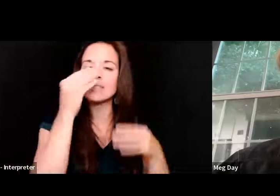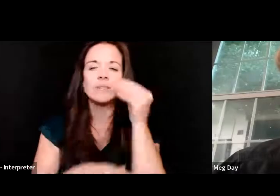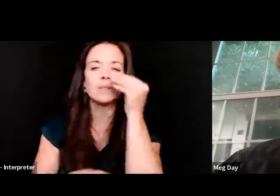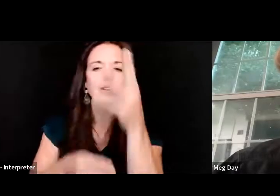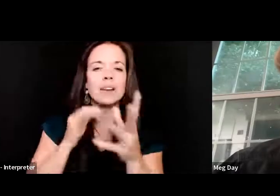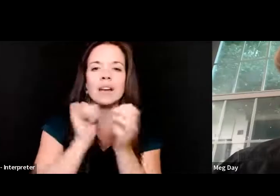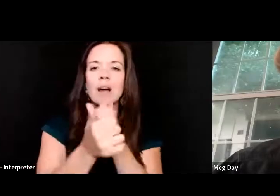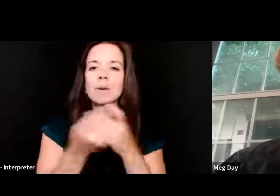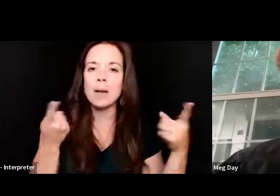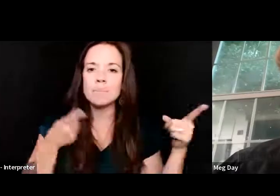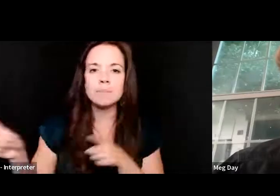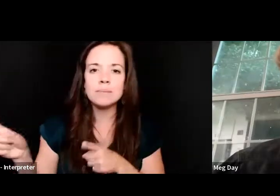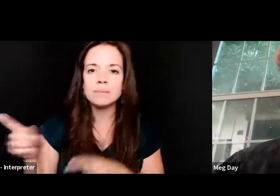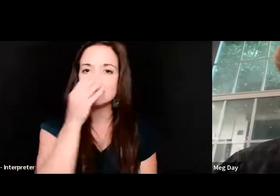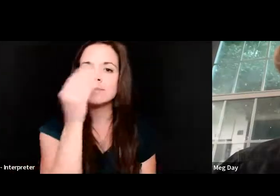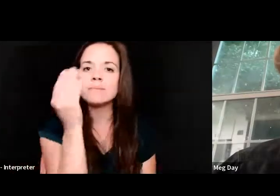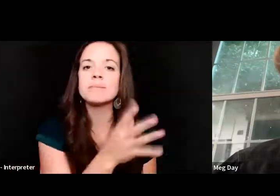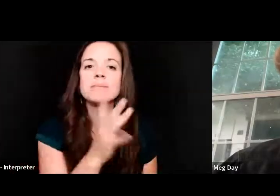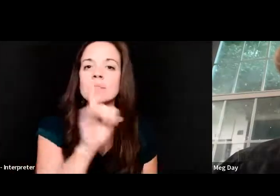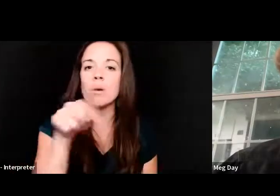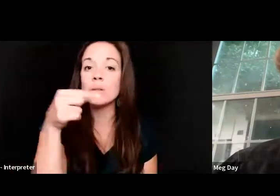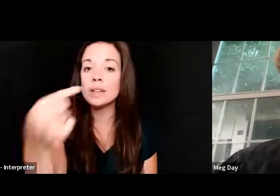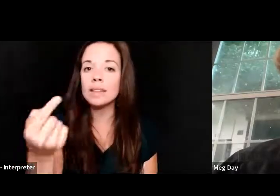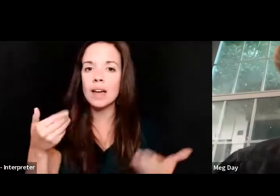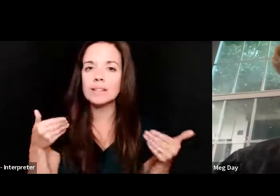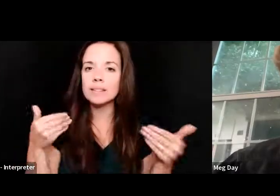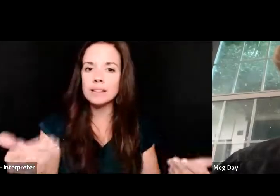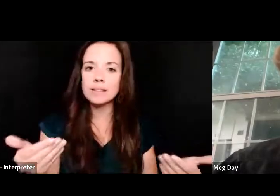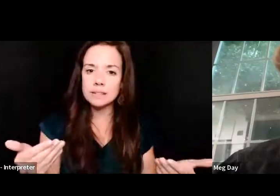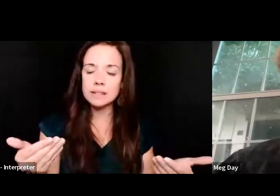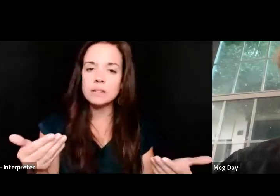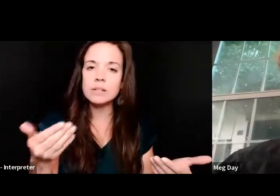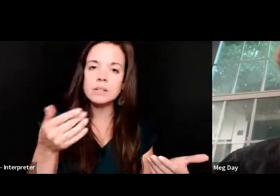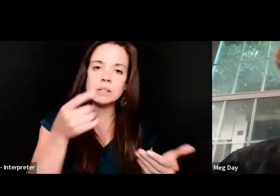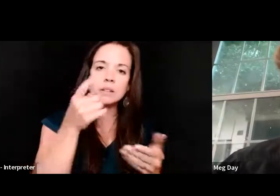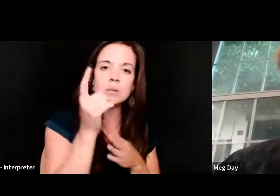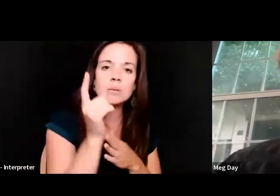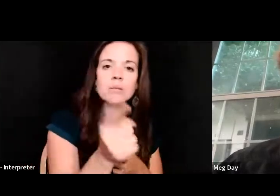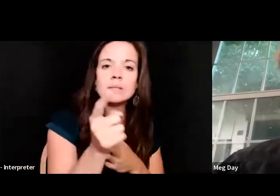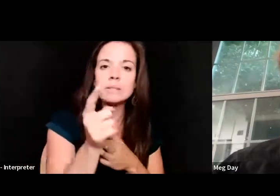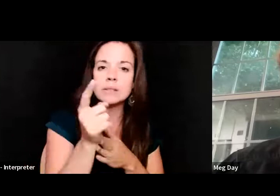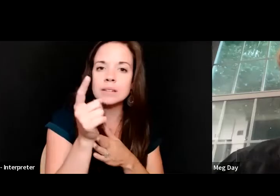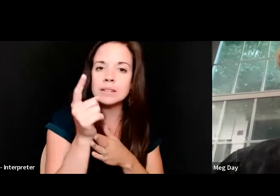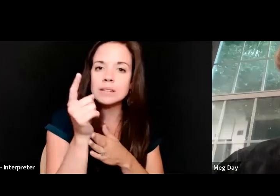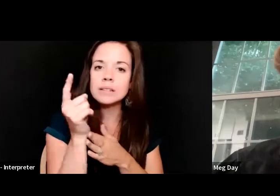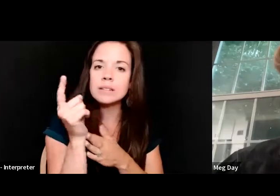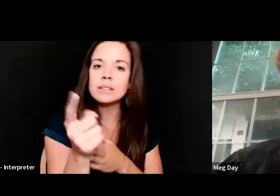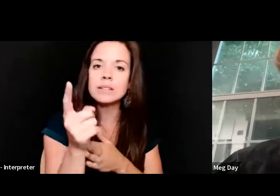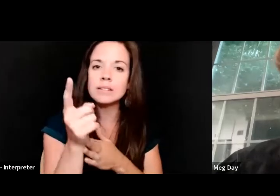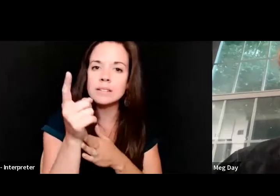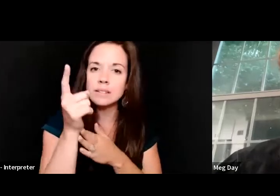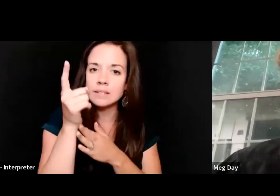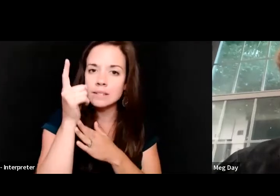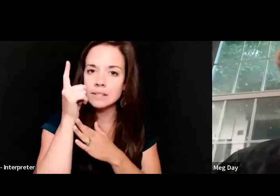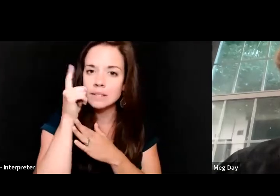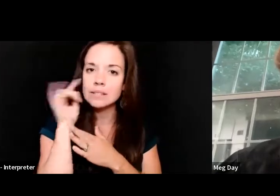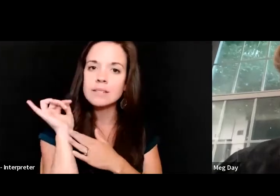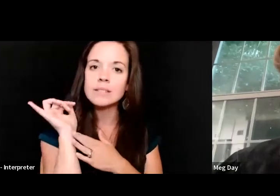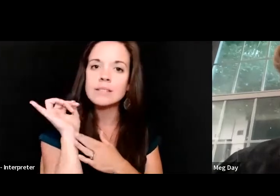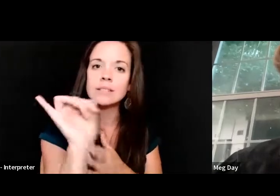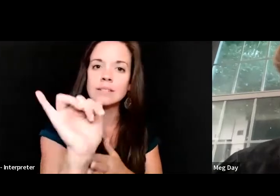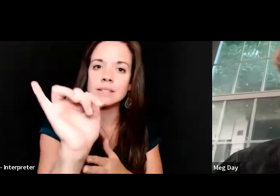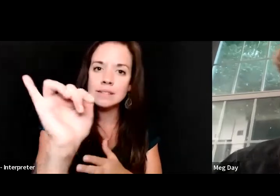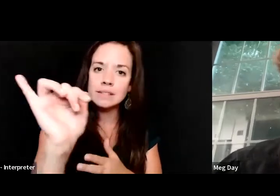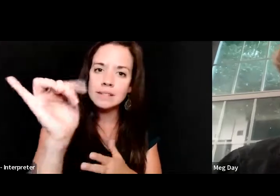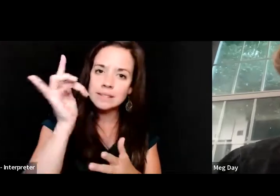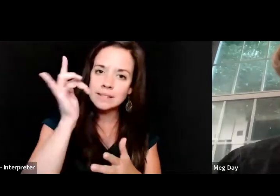happened. Only that it did. One minute, an eternity, with you tracing the bones in my